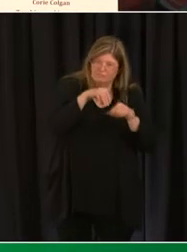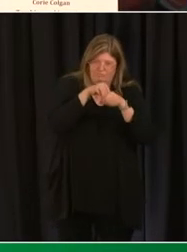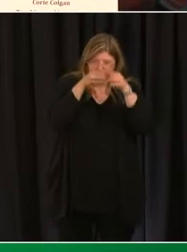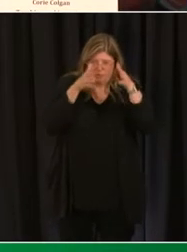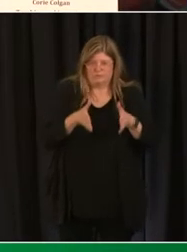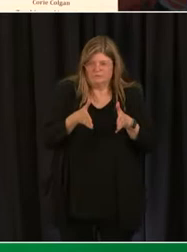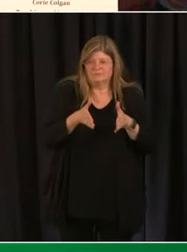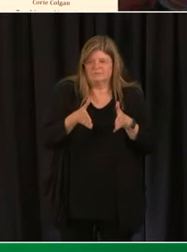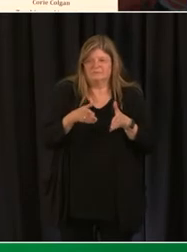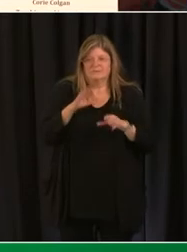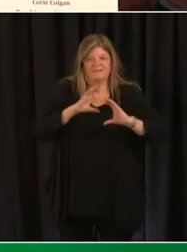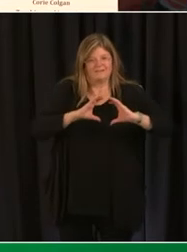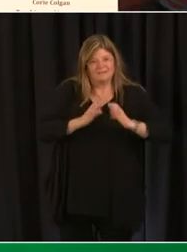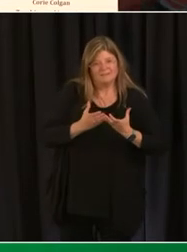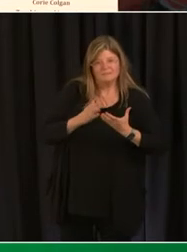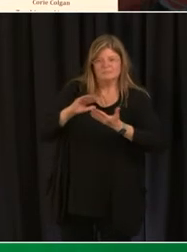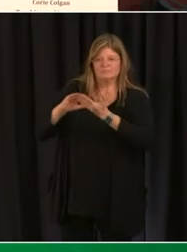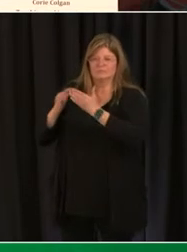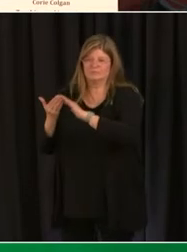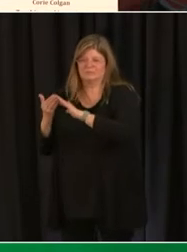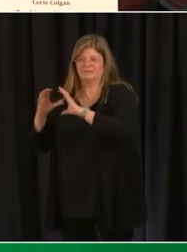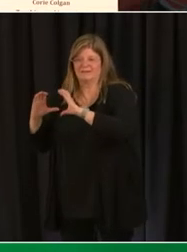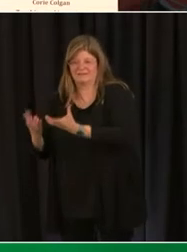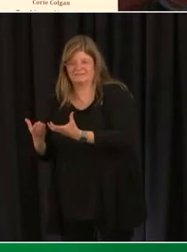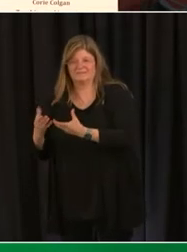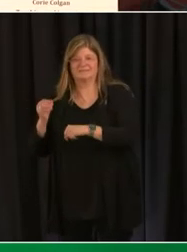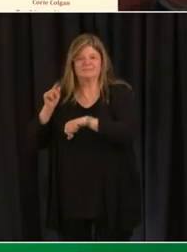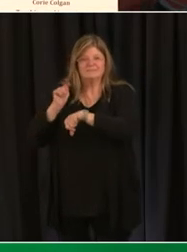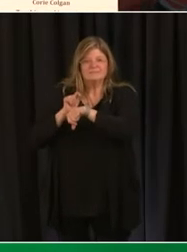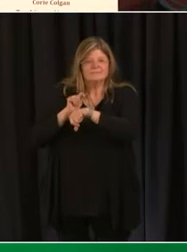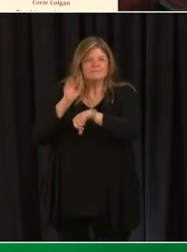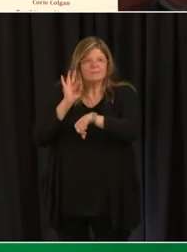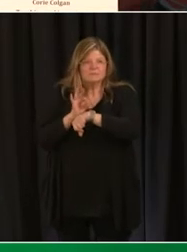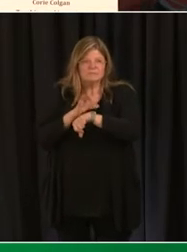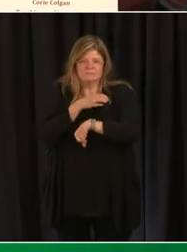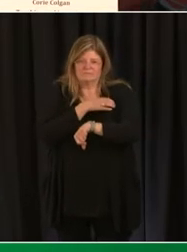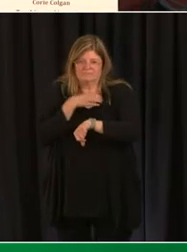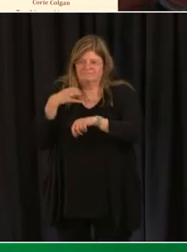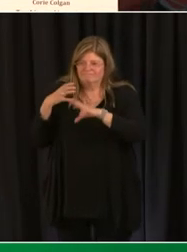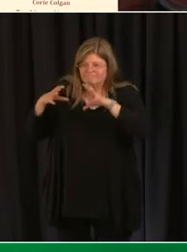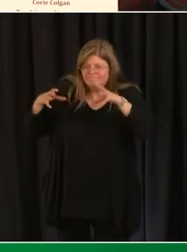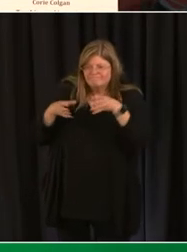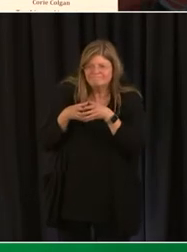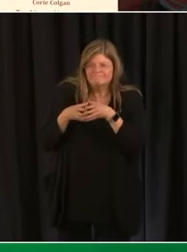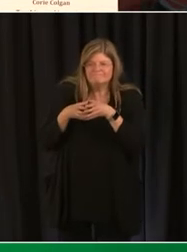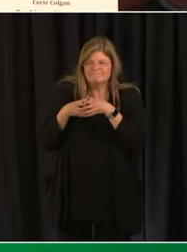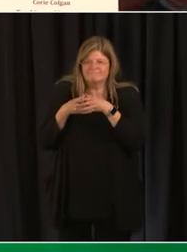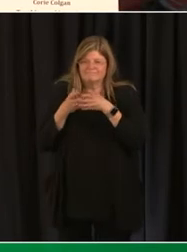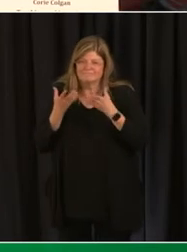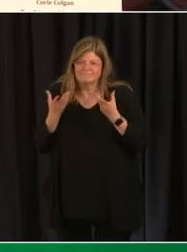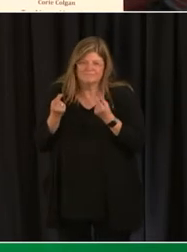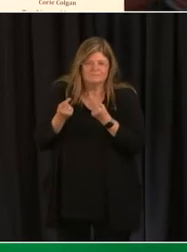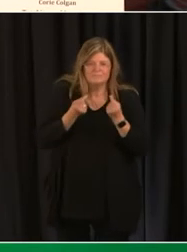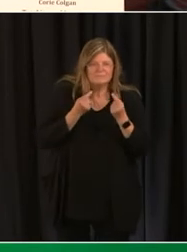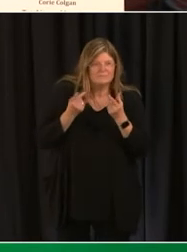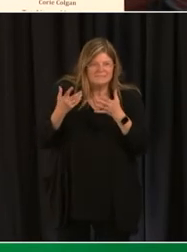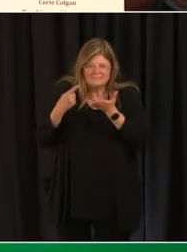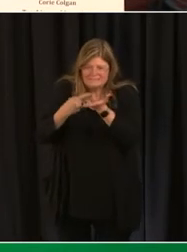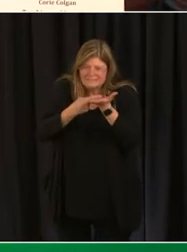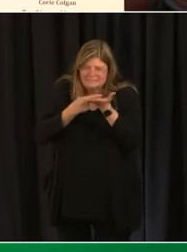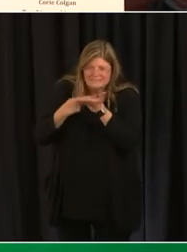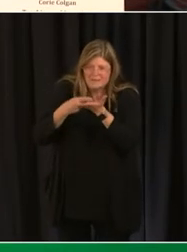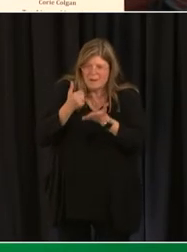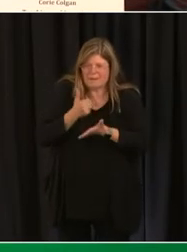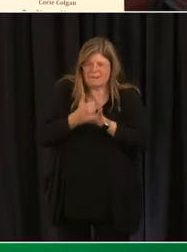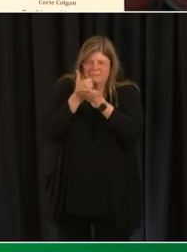each school community where school leadership teams worked with staff and parents and community members to design the learning plan